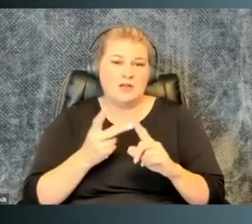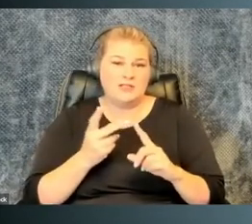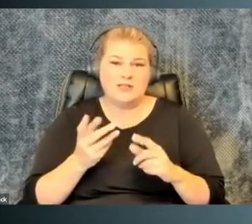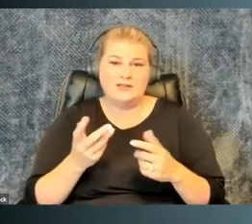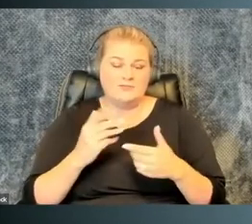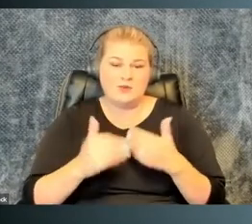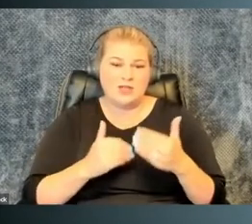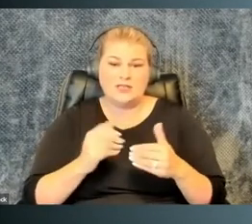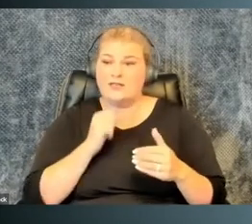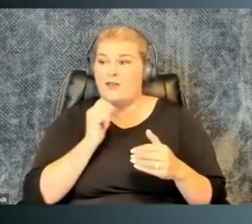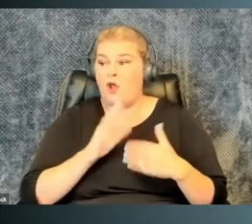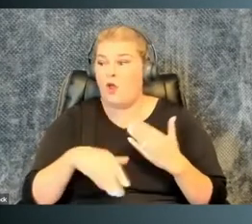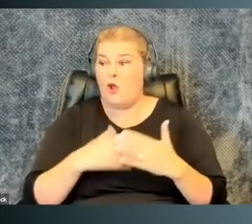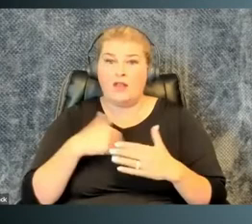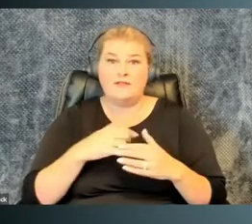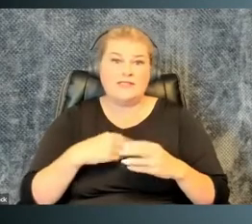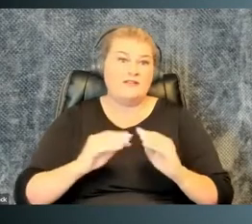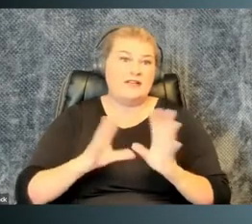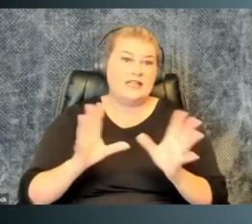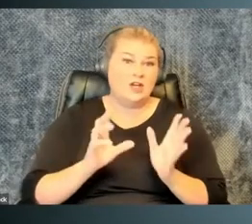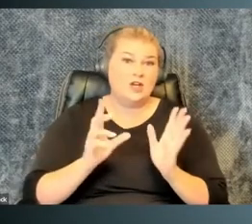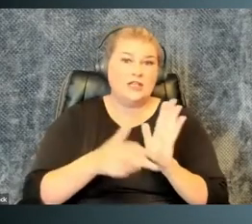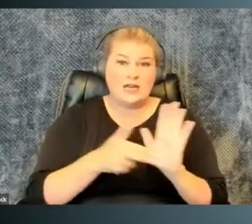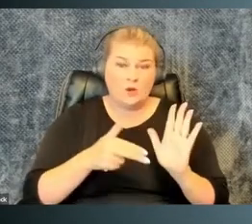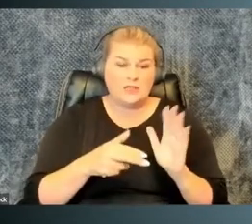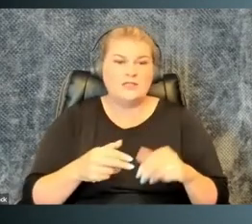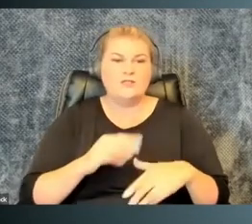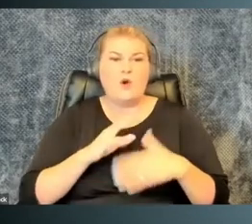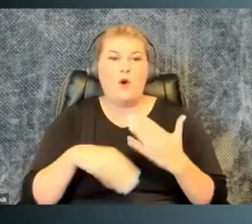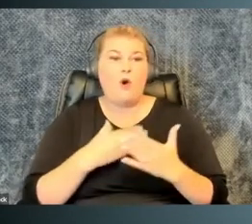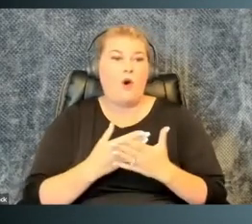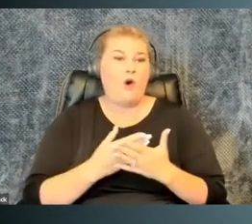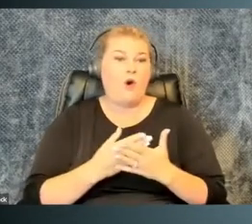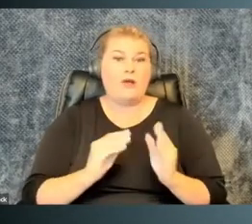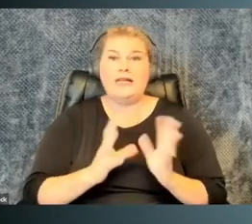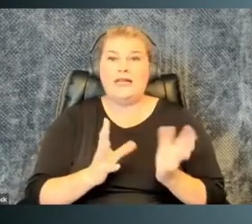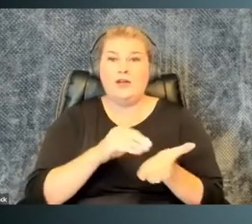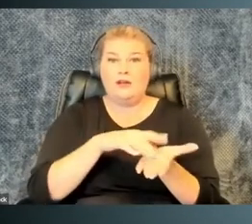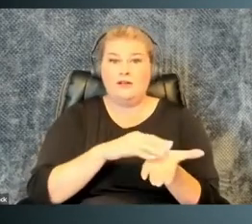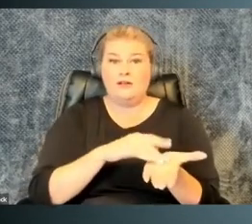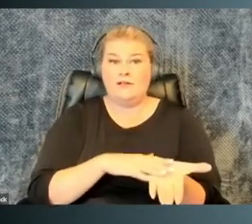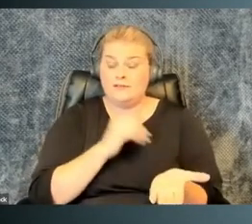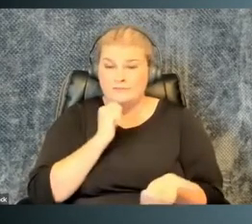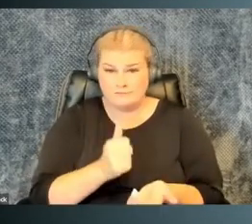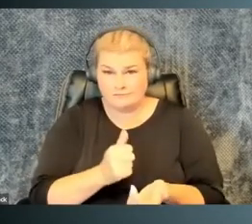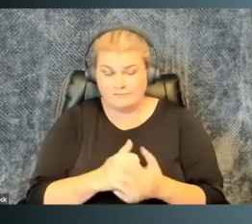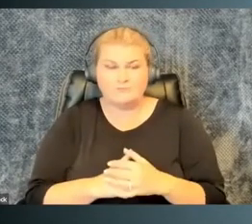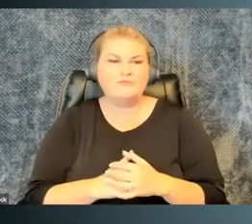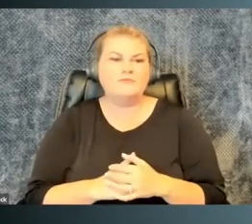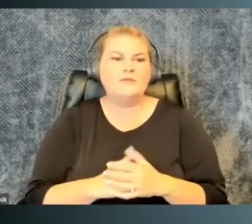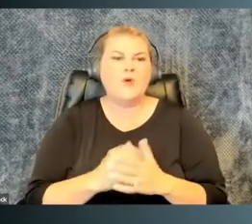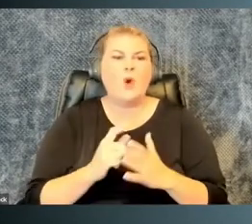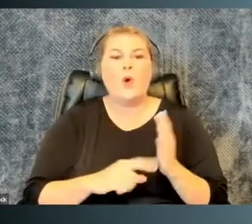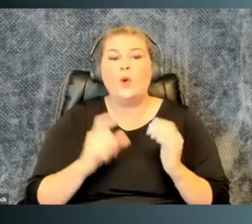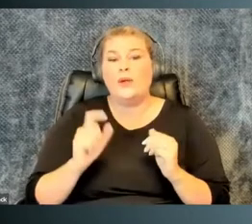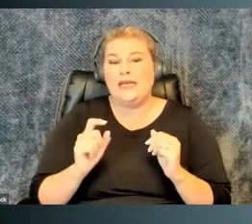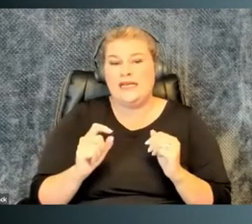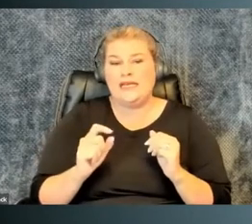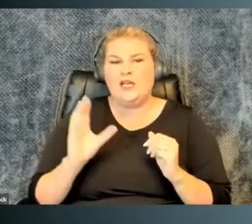accommodations are the process. Not all of us have clear diagnoses. Not all of us can get documentation. What we need